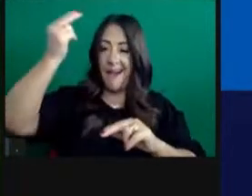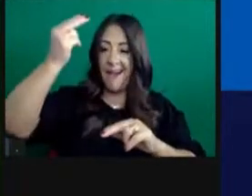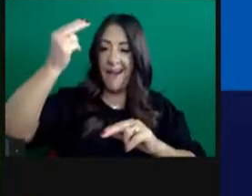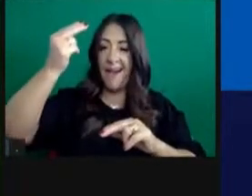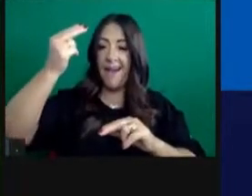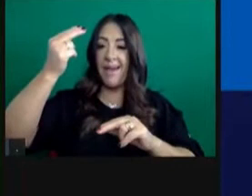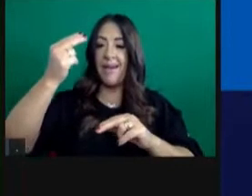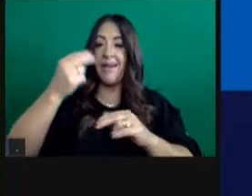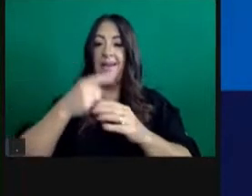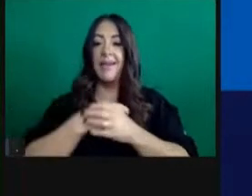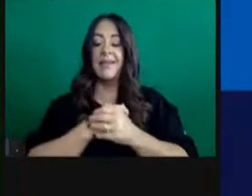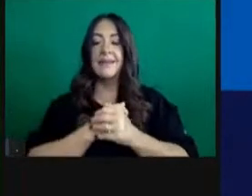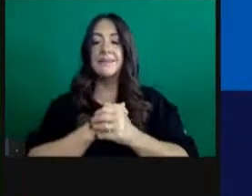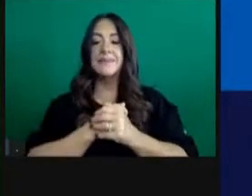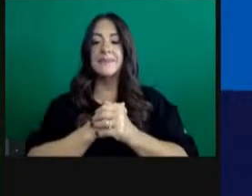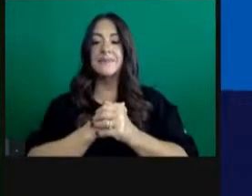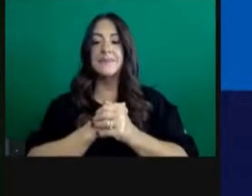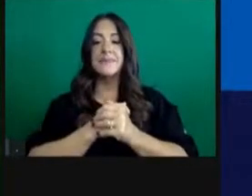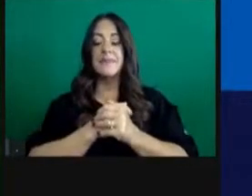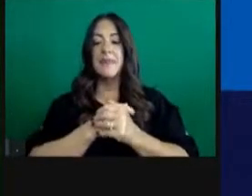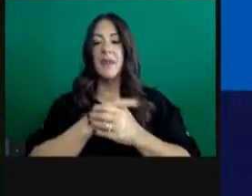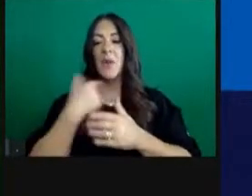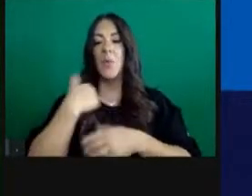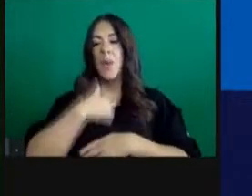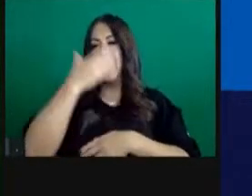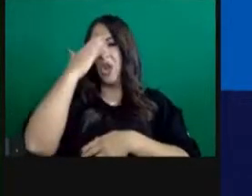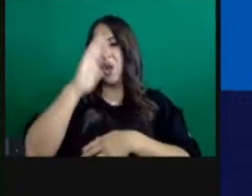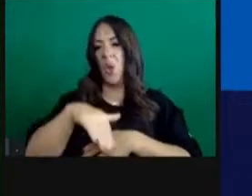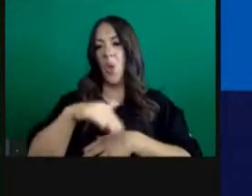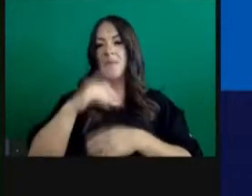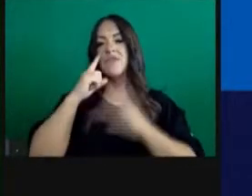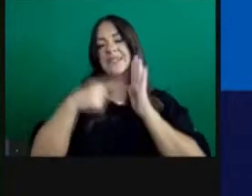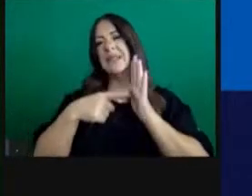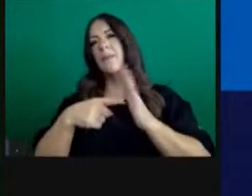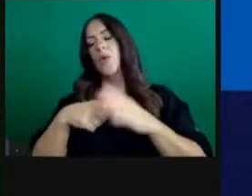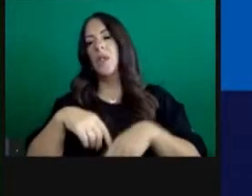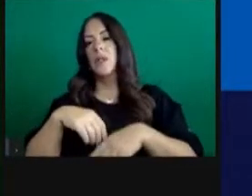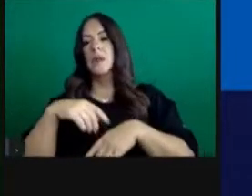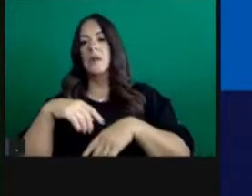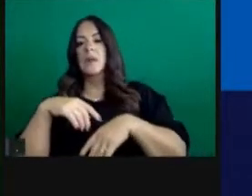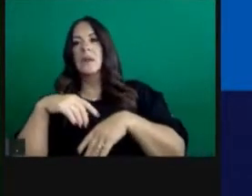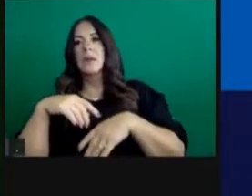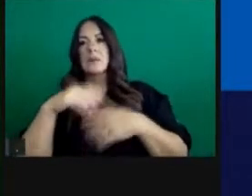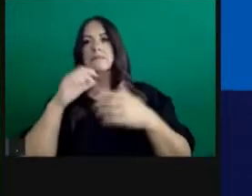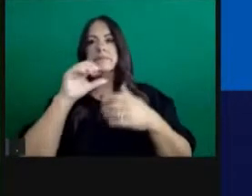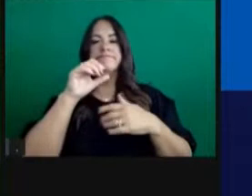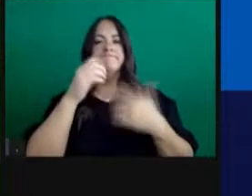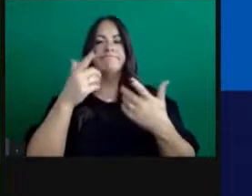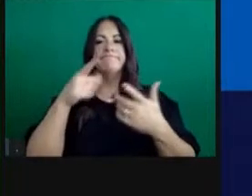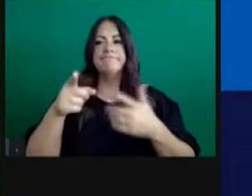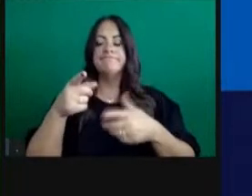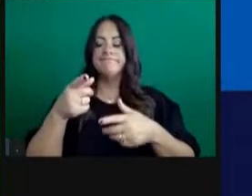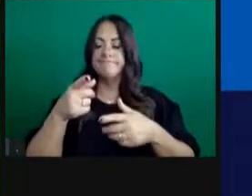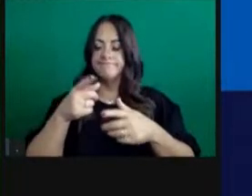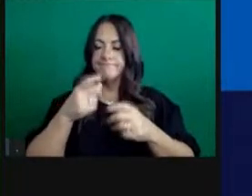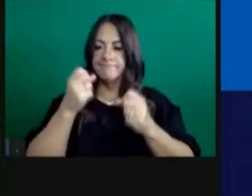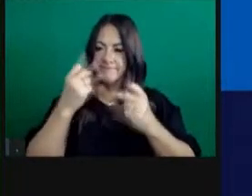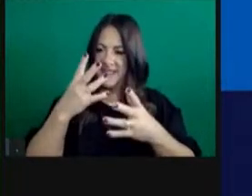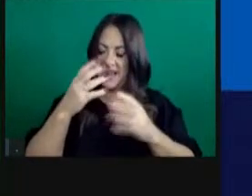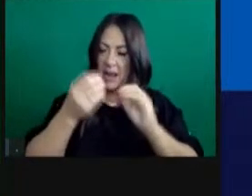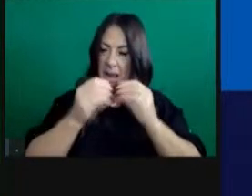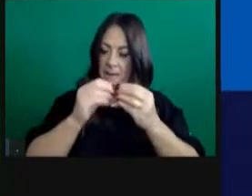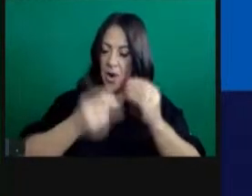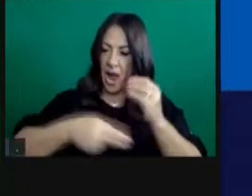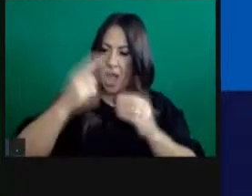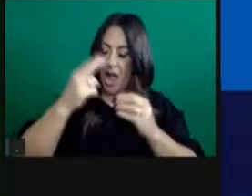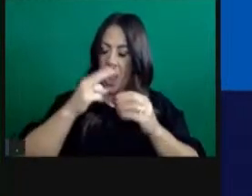it is we know that that those cases are going to end up in the hospital 10 to 12 days later at a rate of about 12